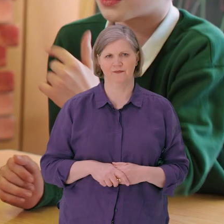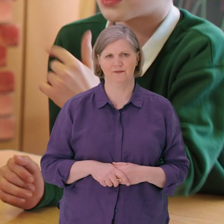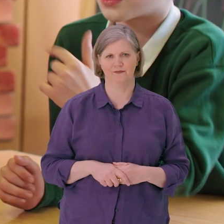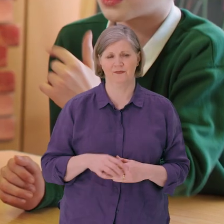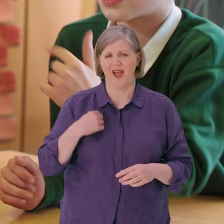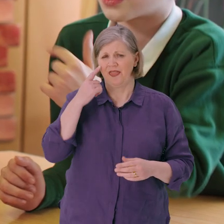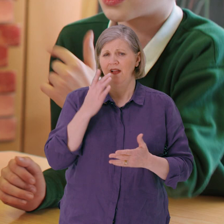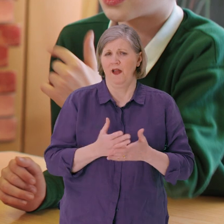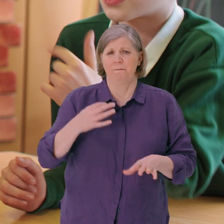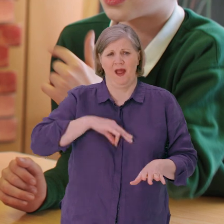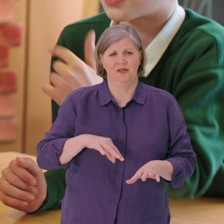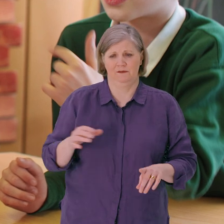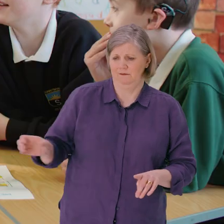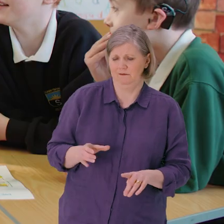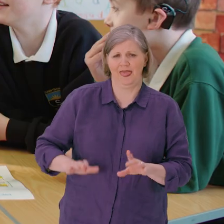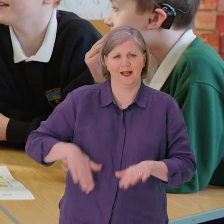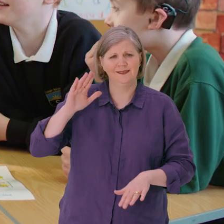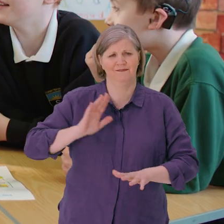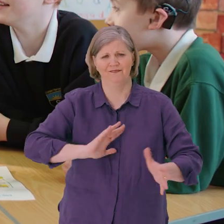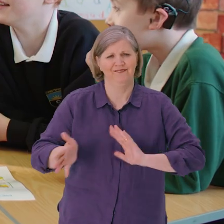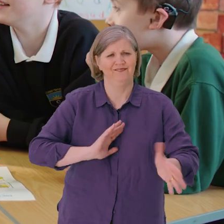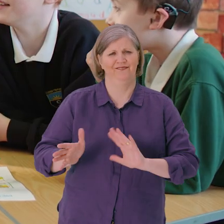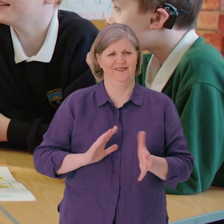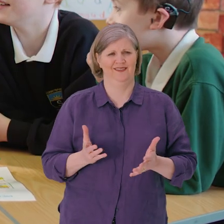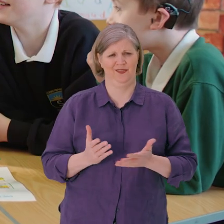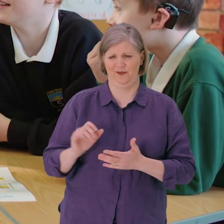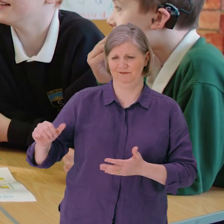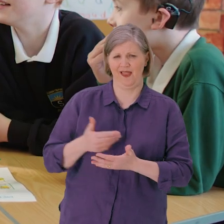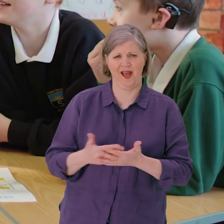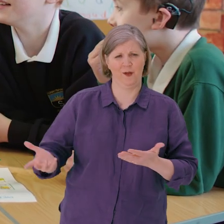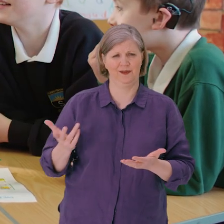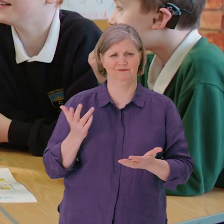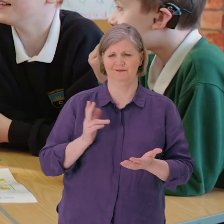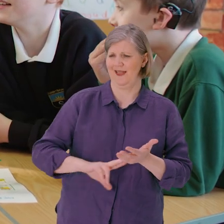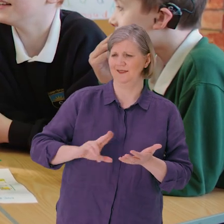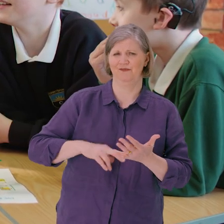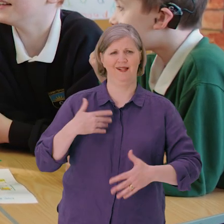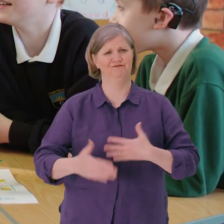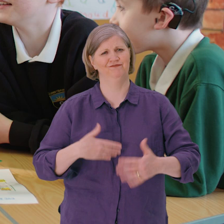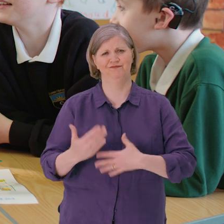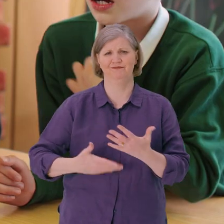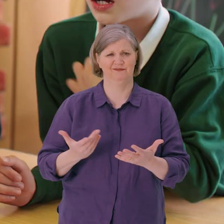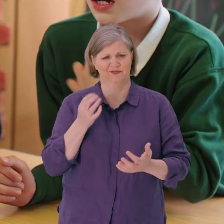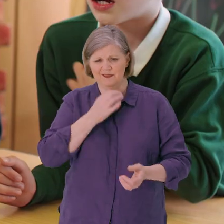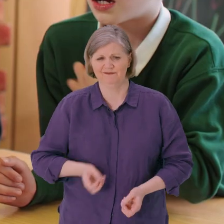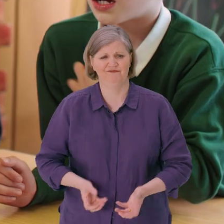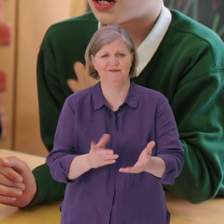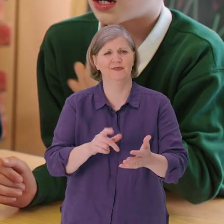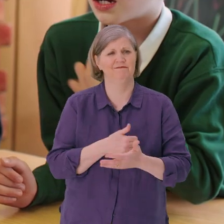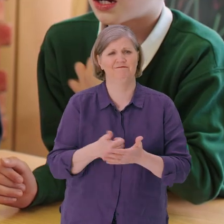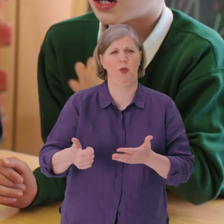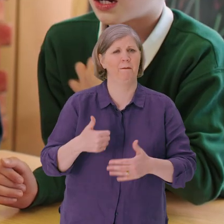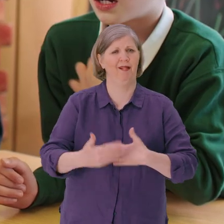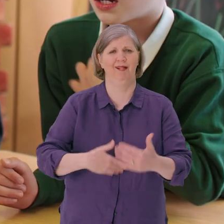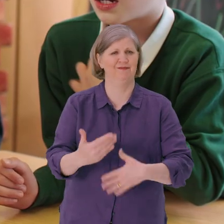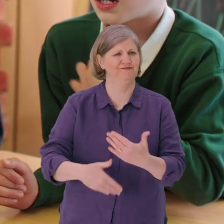I think the benefit of having the native BSL user is because the language for them is innate and that they can